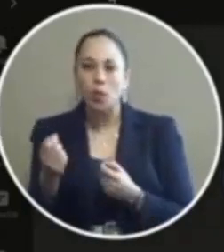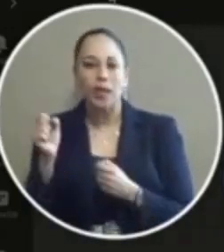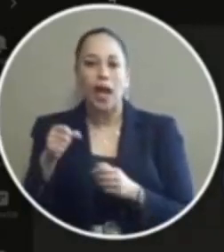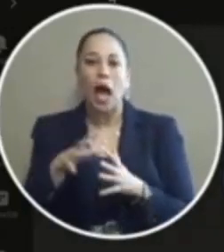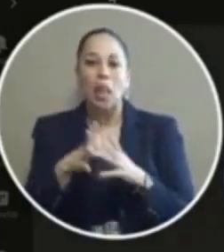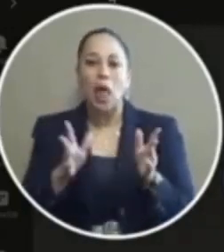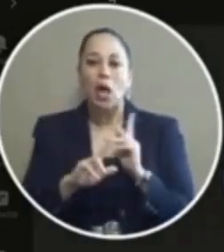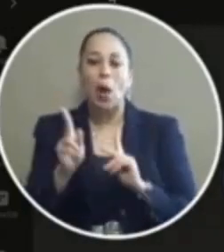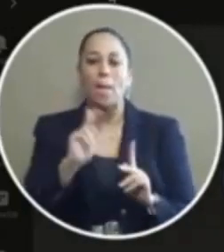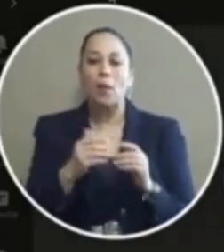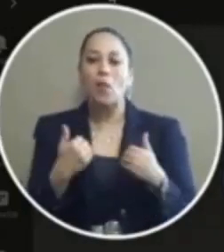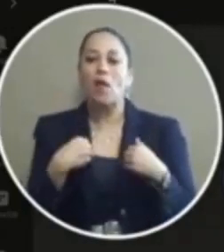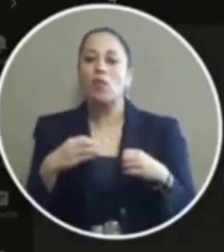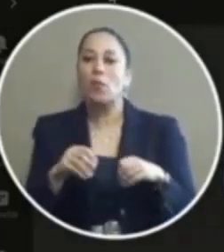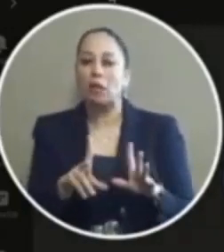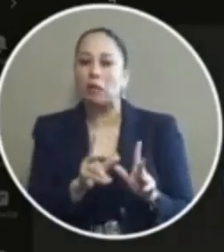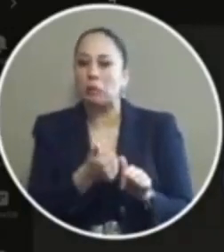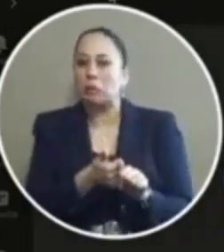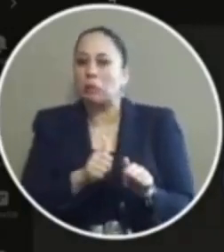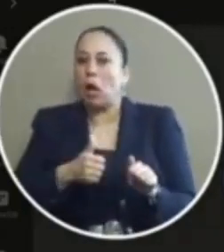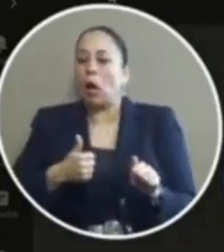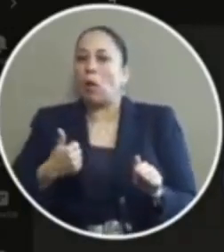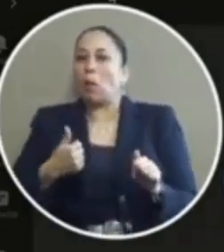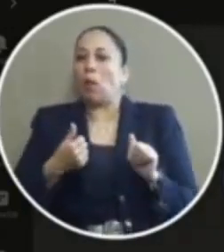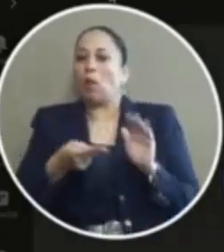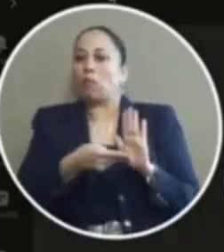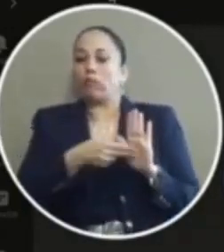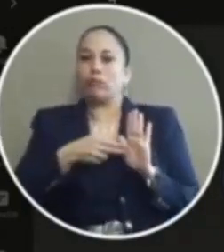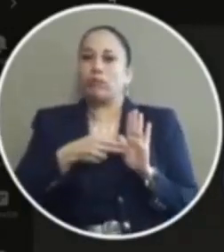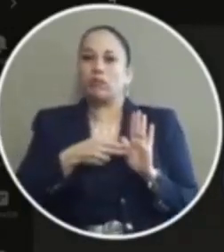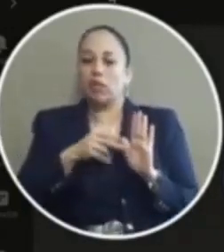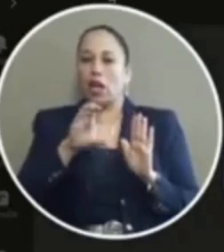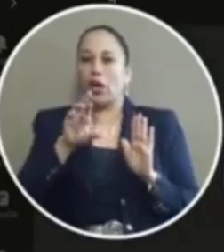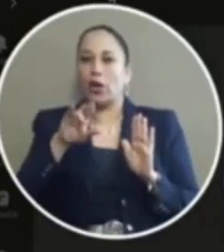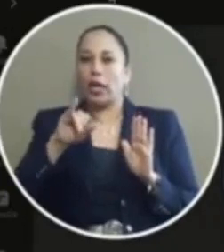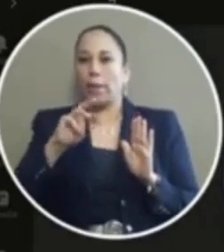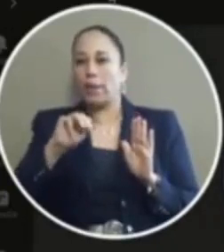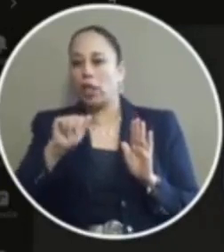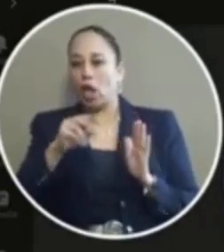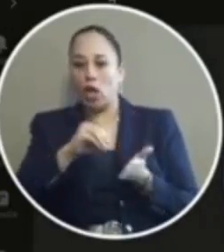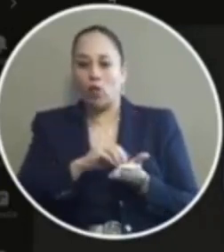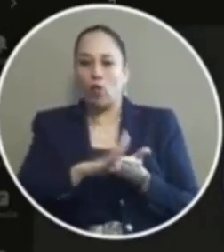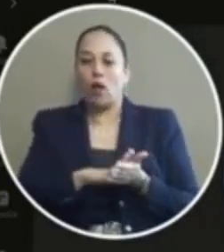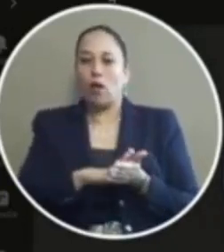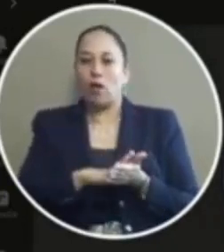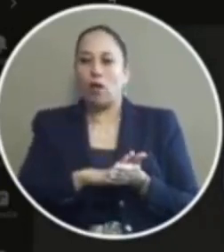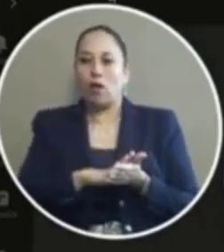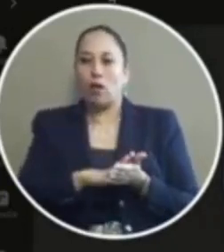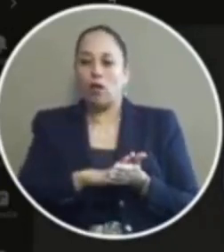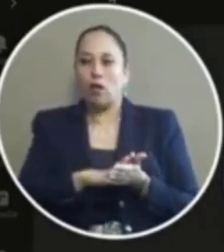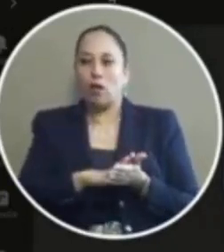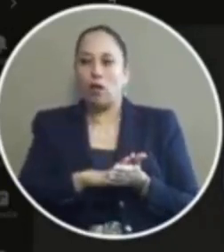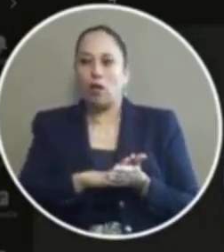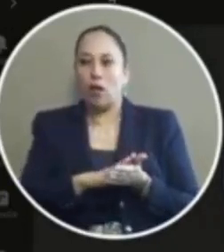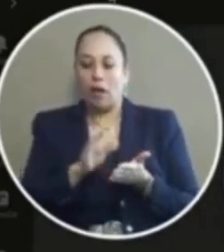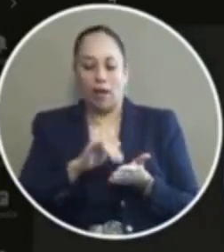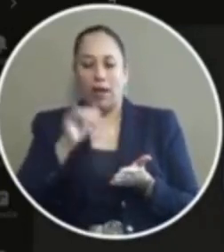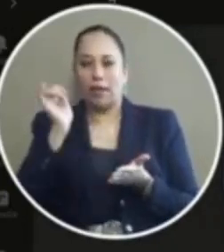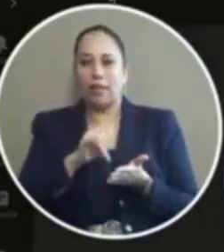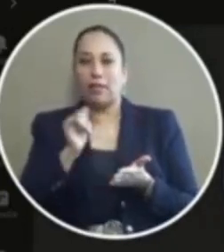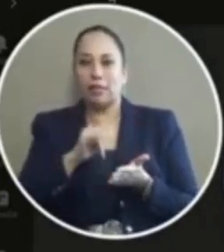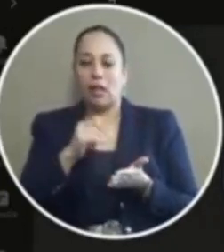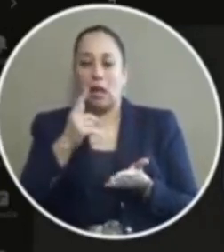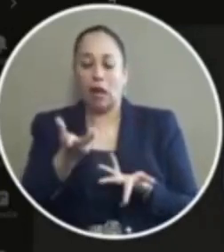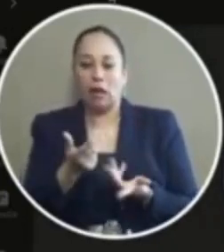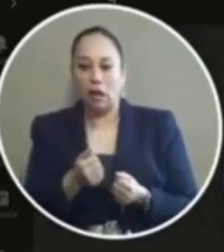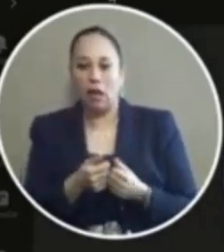people opportunities to avoid having records criminal records that might that would hinder them hinder hinder them in their